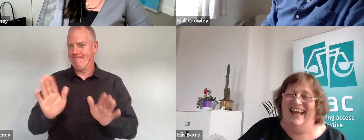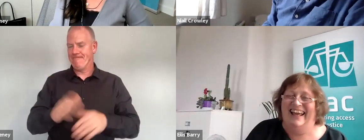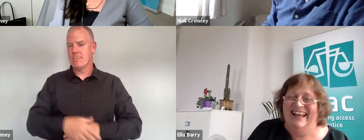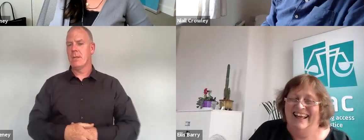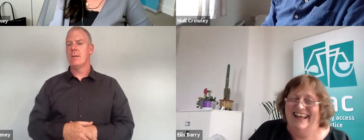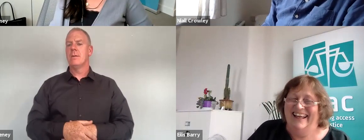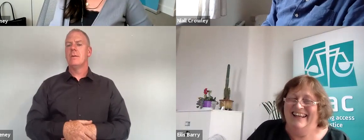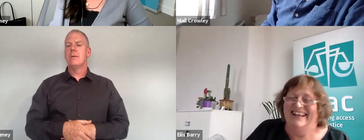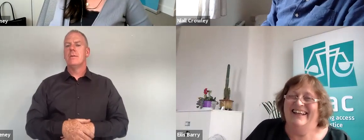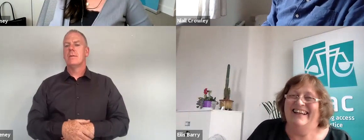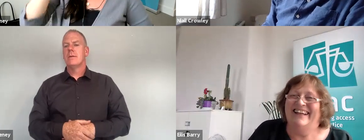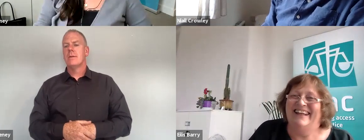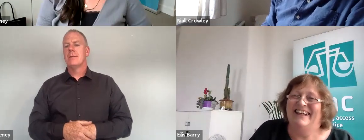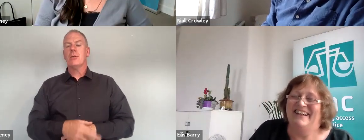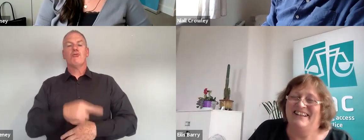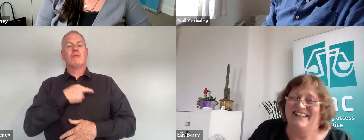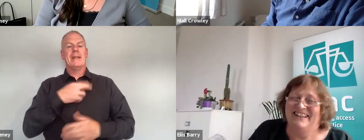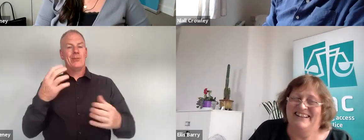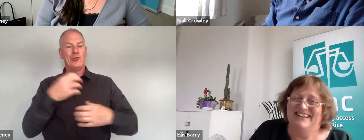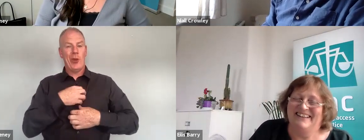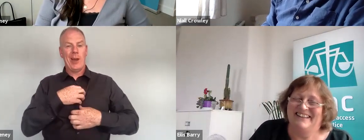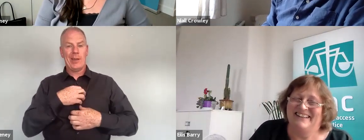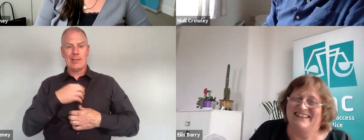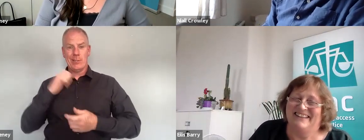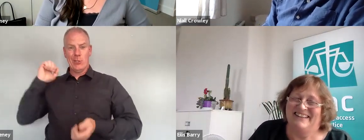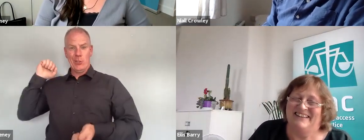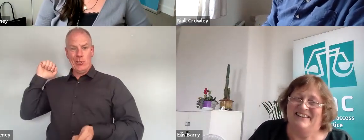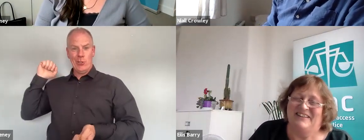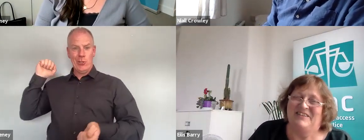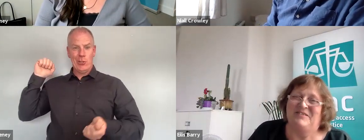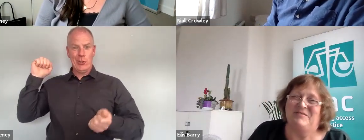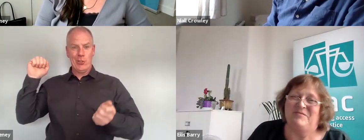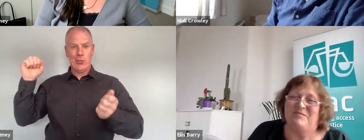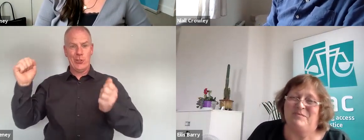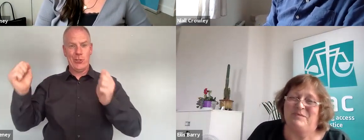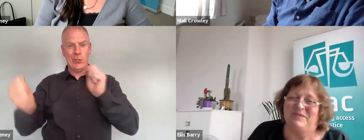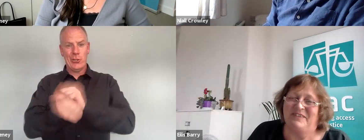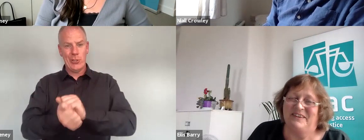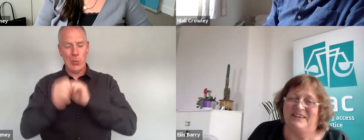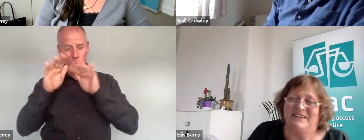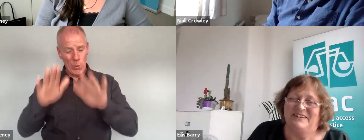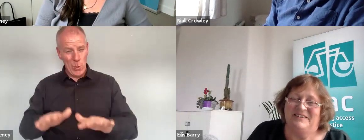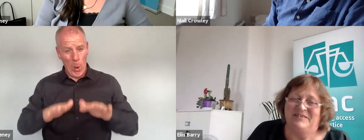Well I suppose it's shocking how slowly change comes you know and such a fundamental